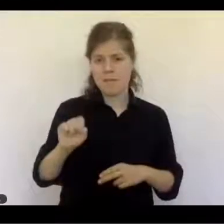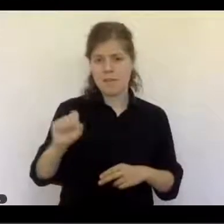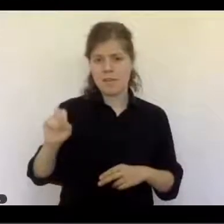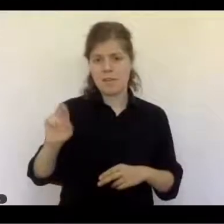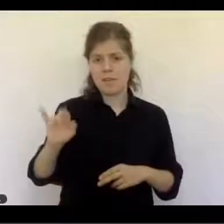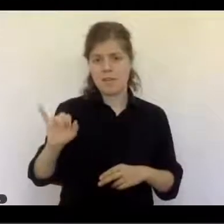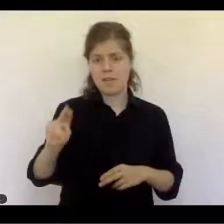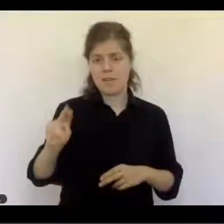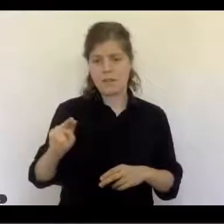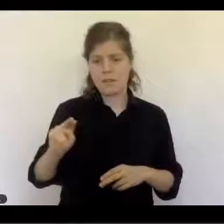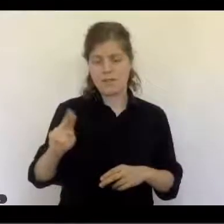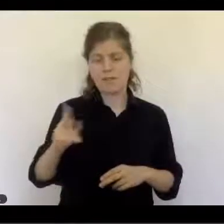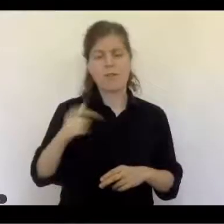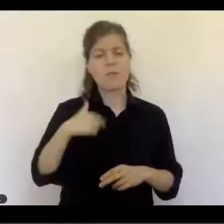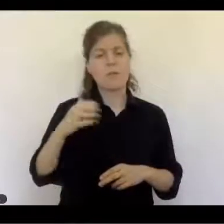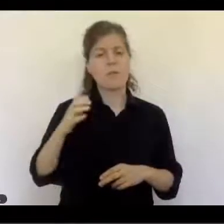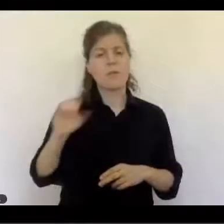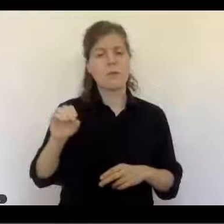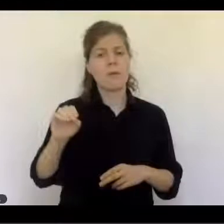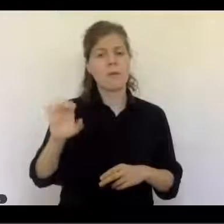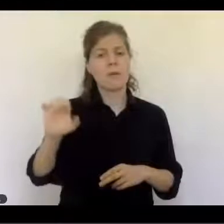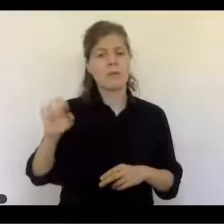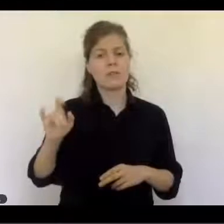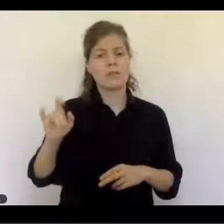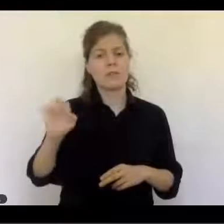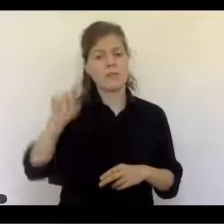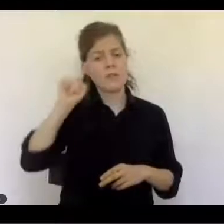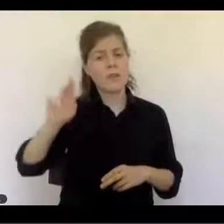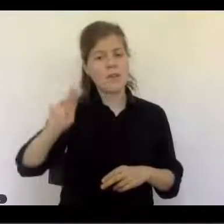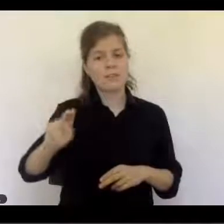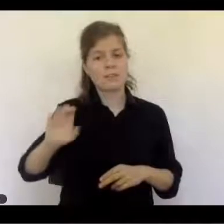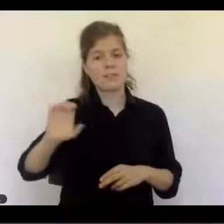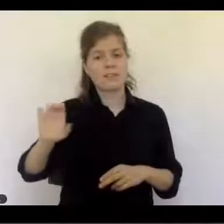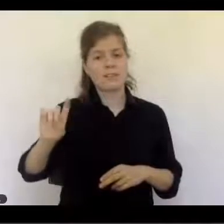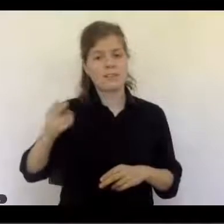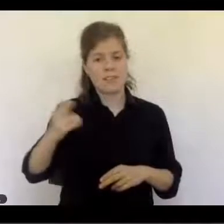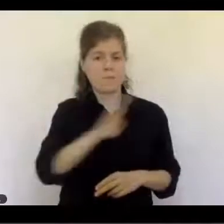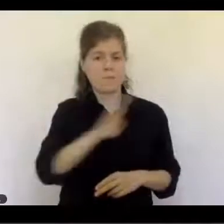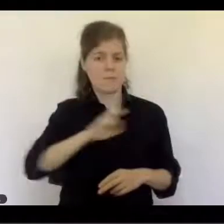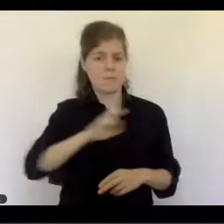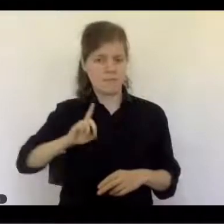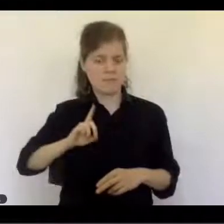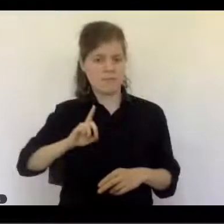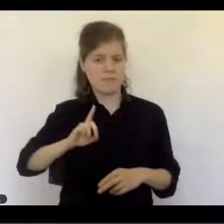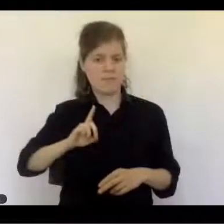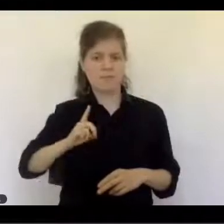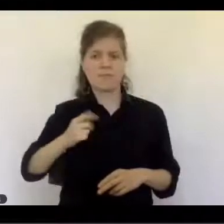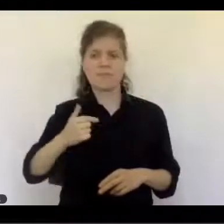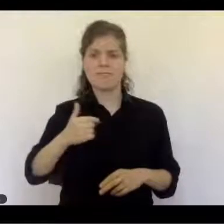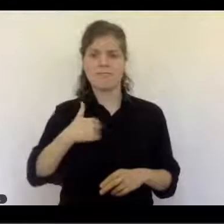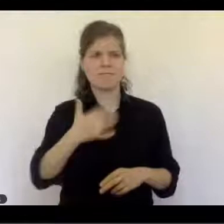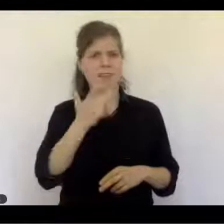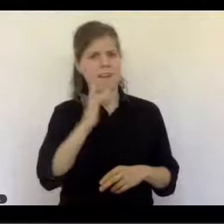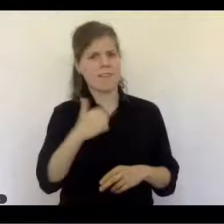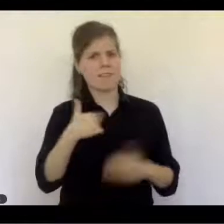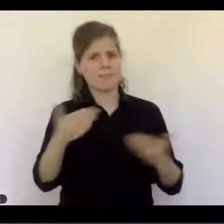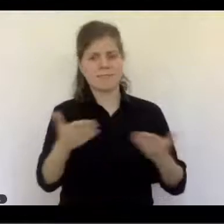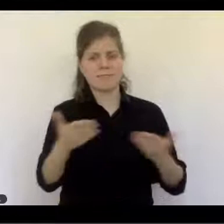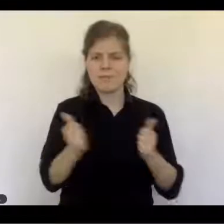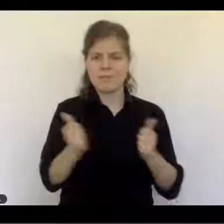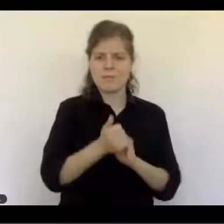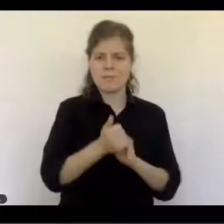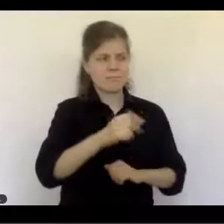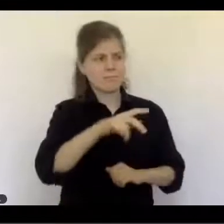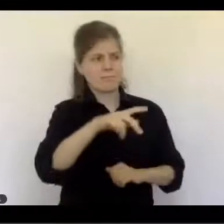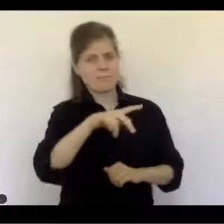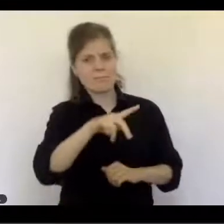the NCCDH board, and this is a real pleasure and an honor to both hear from Trisha and Camille, and from